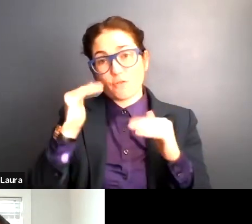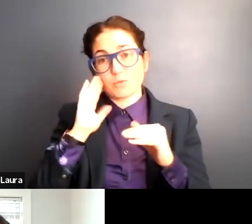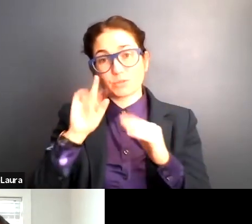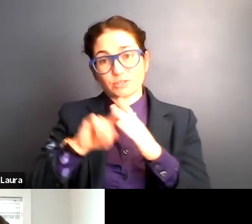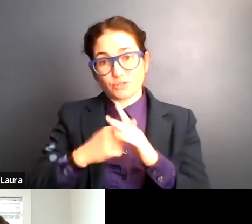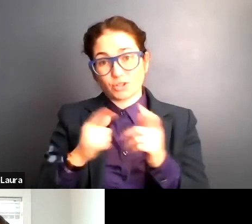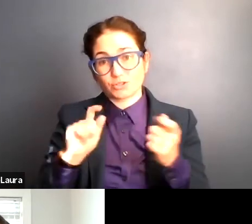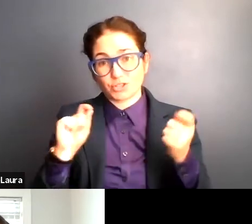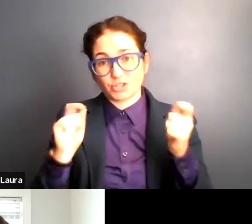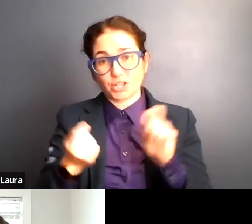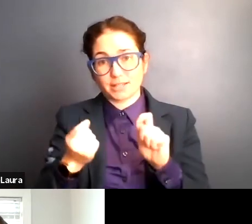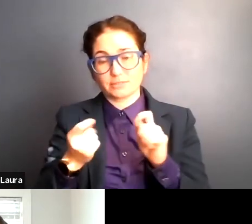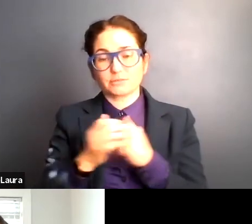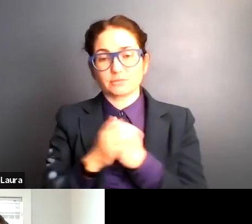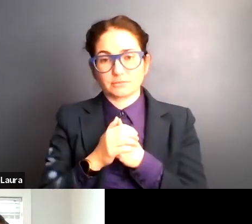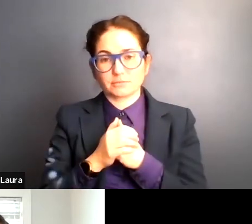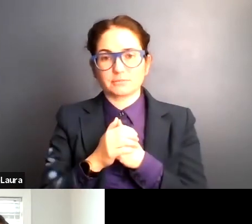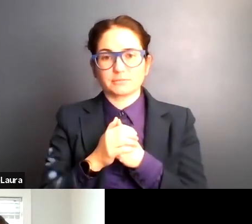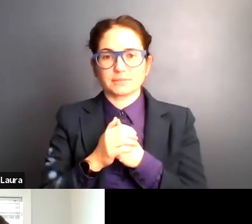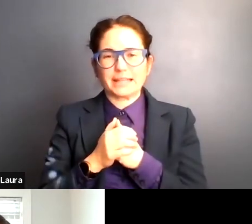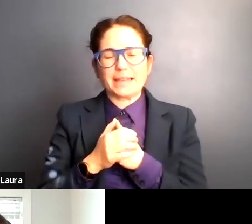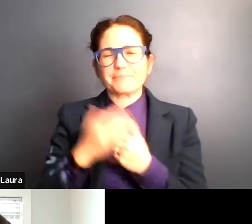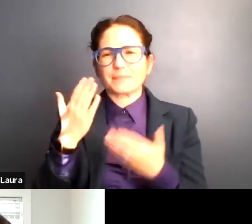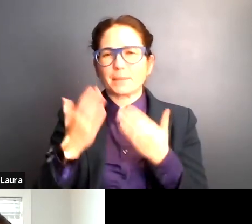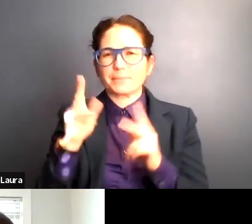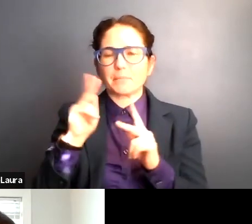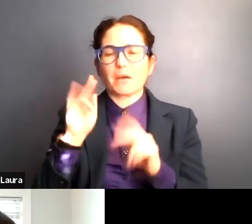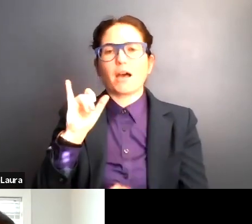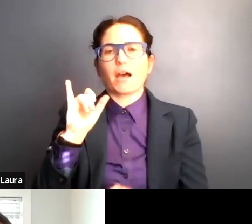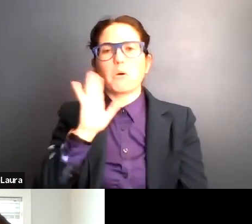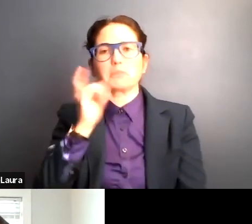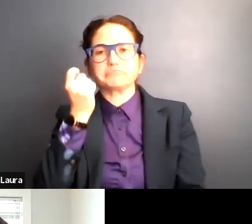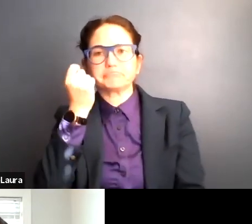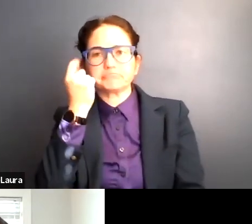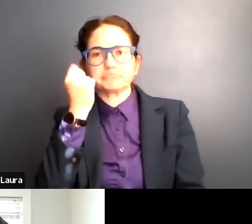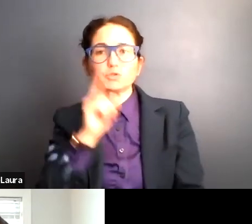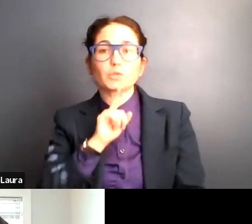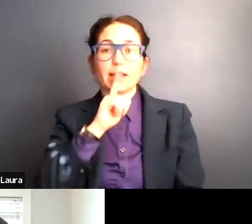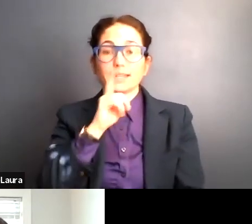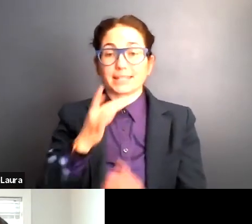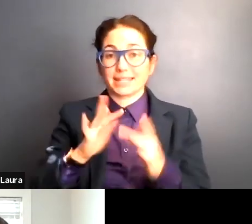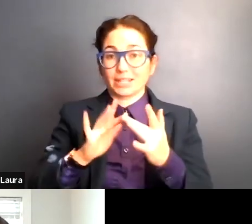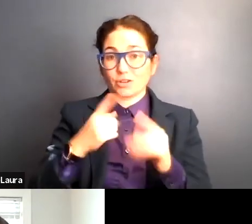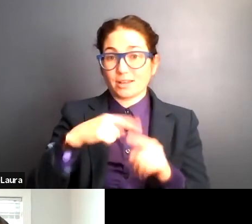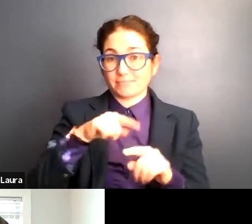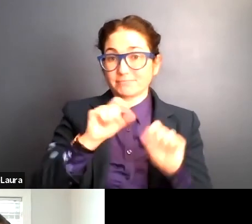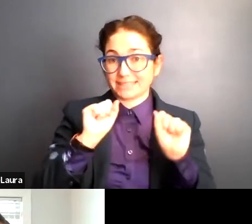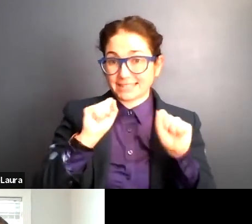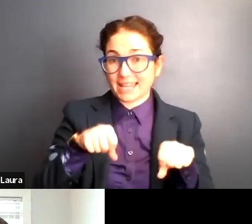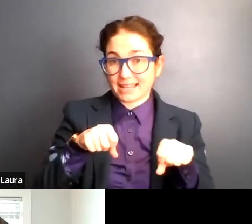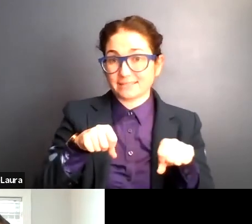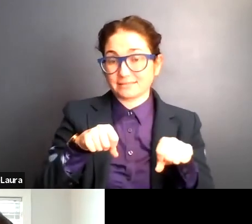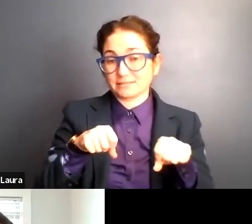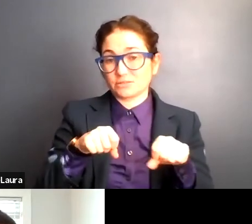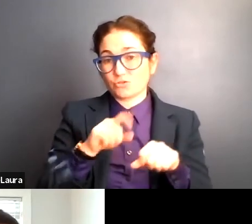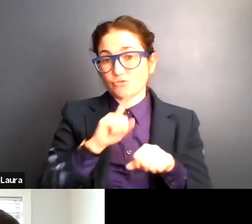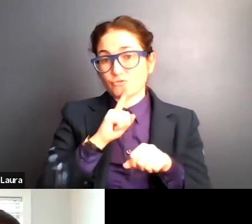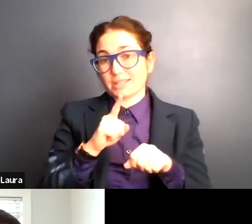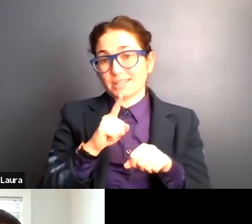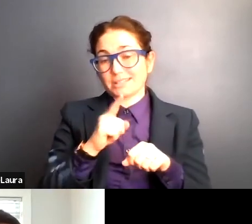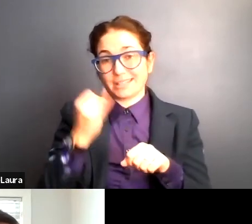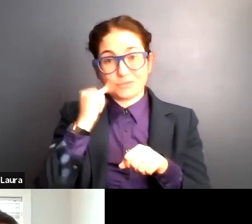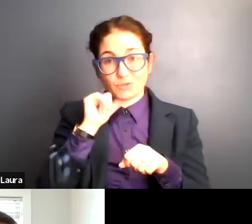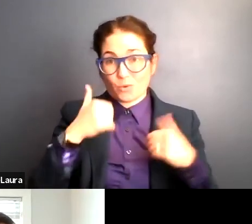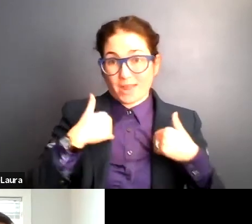change as a result of maybe folks seeing the, the realities of what the internet can and leaves you out of